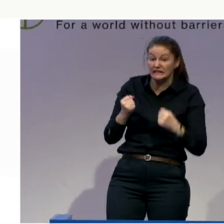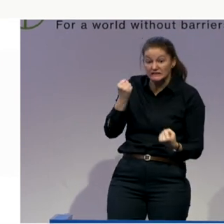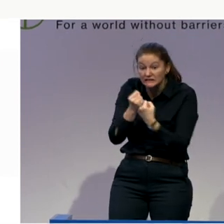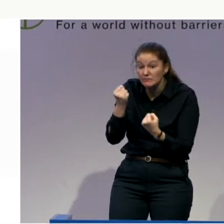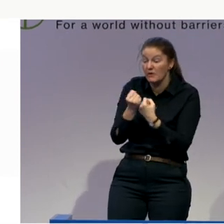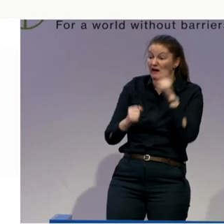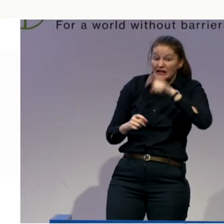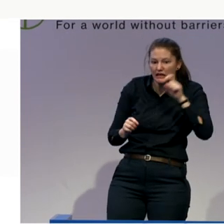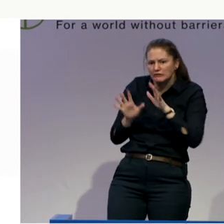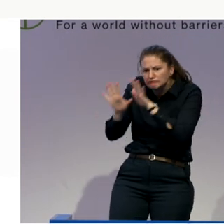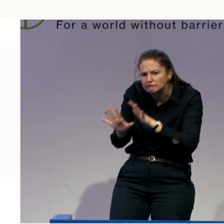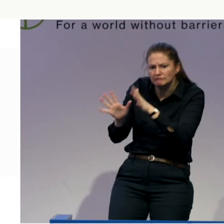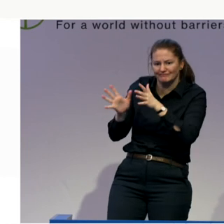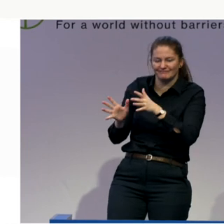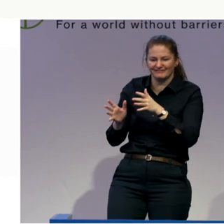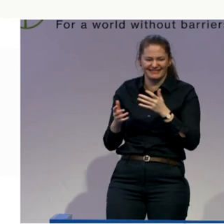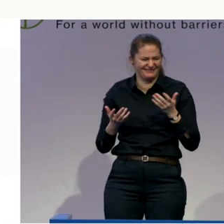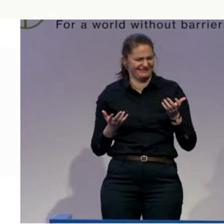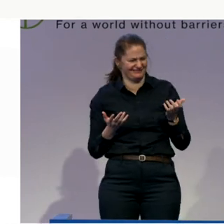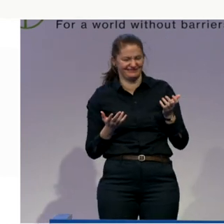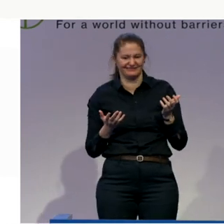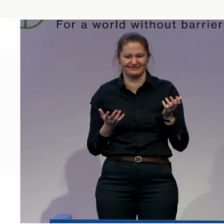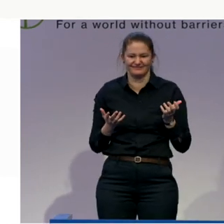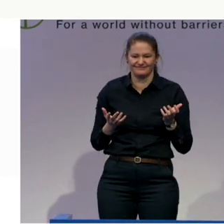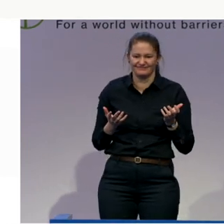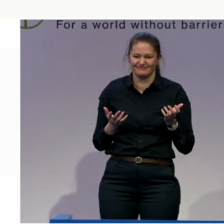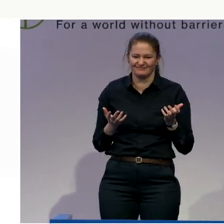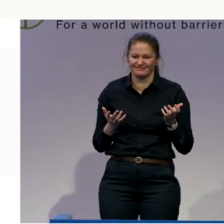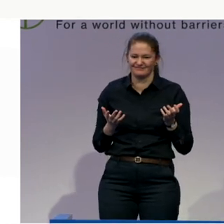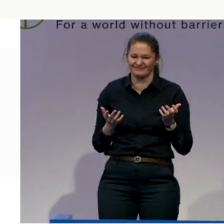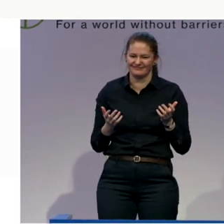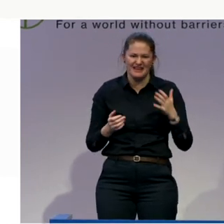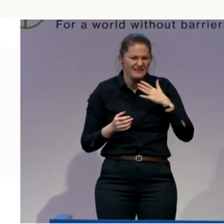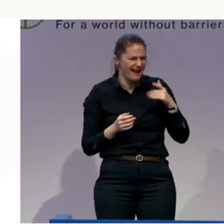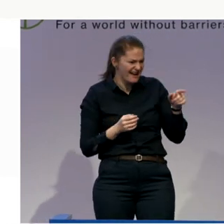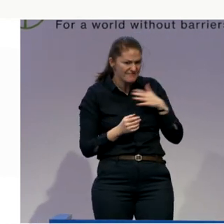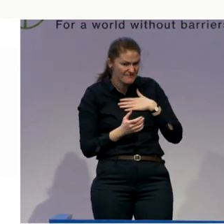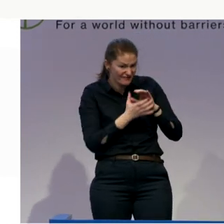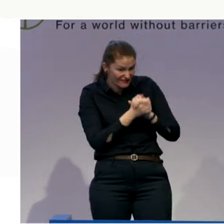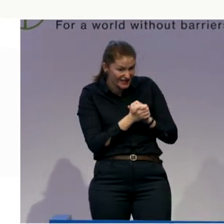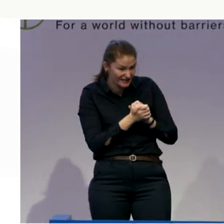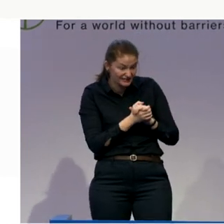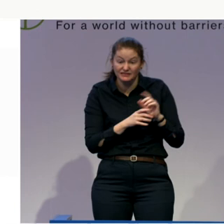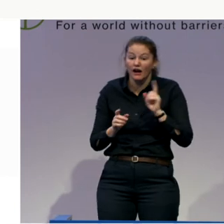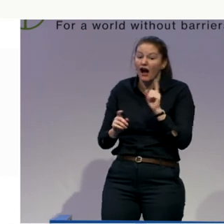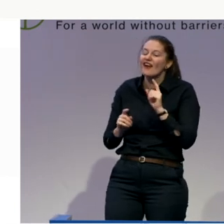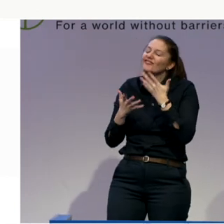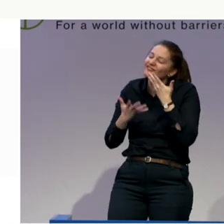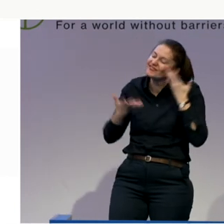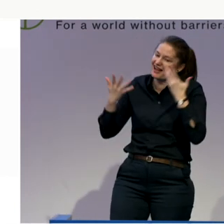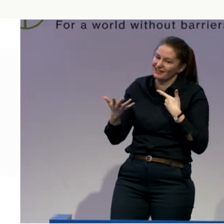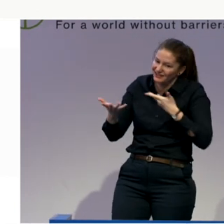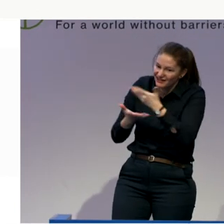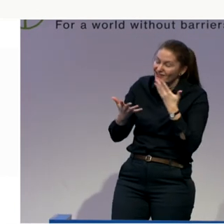disabled person was saying, you're my friend. And she was saying, no, I'm friendly. Different thing. Friendly